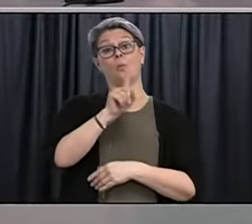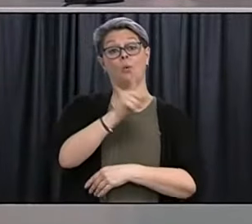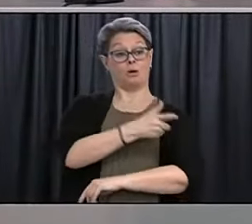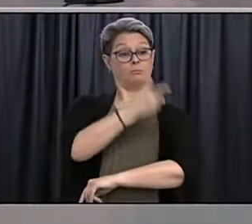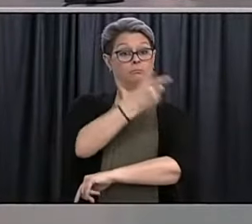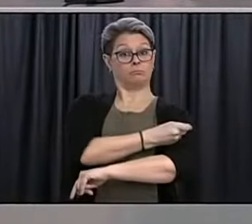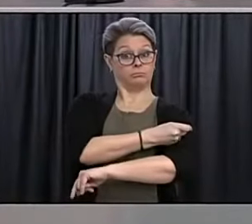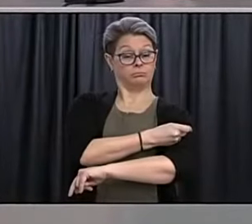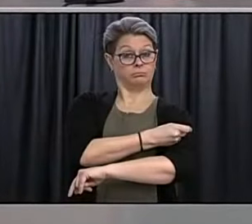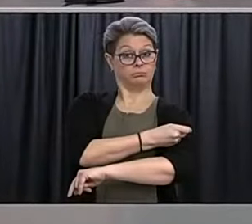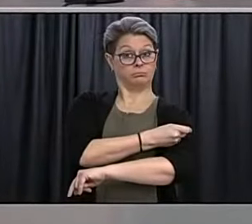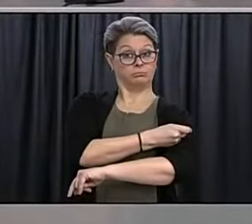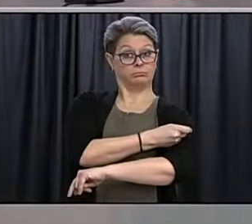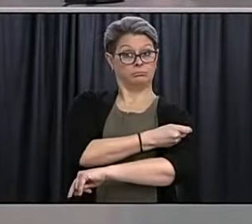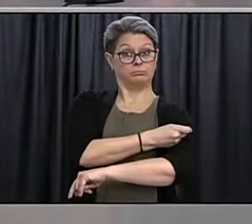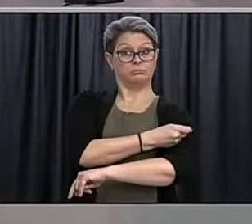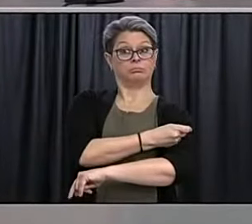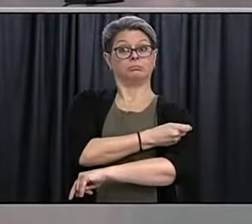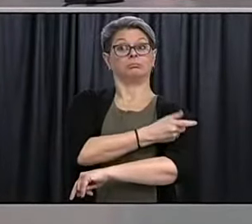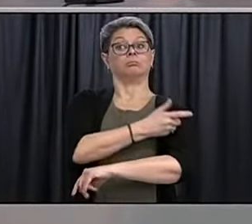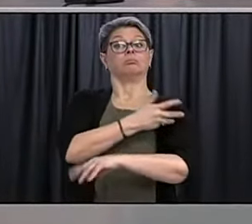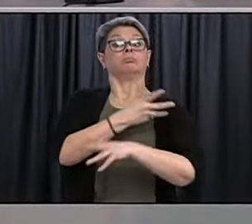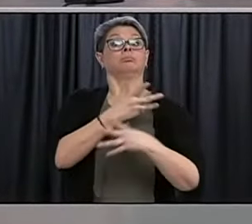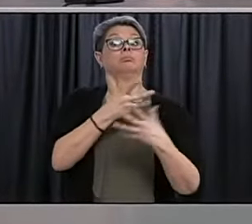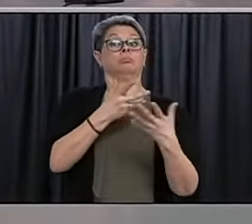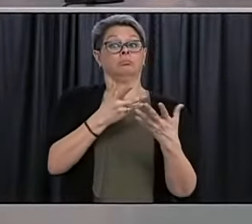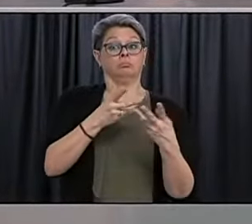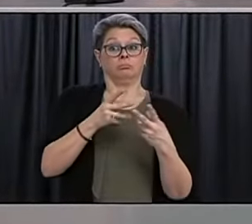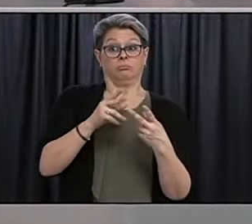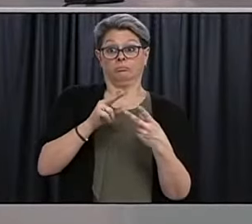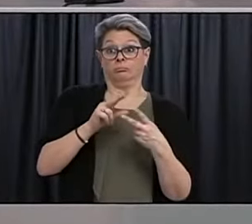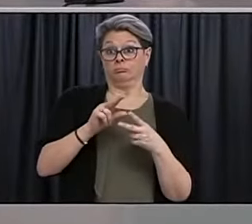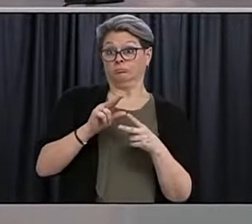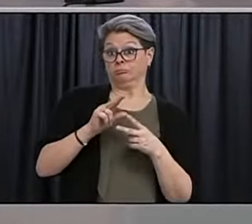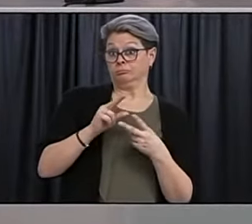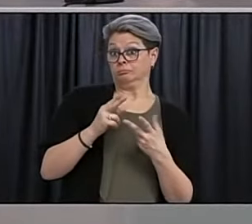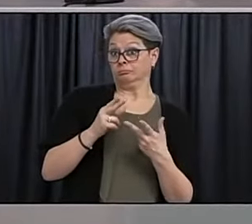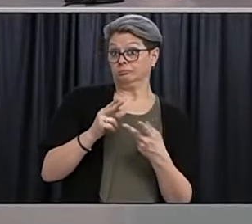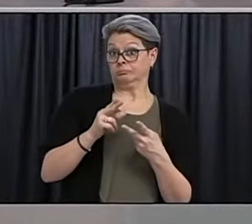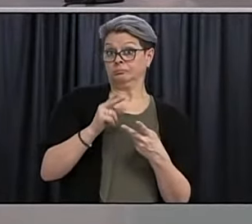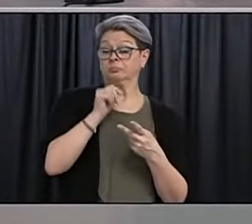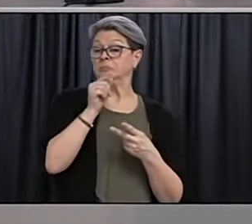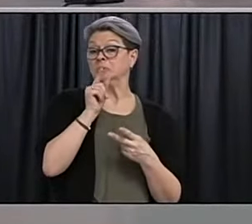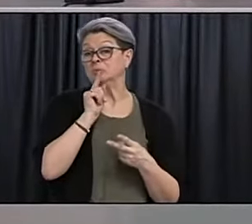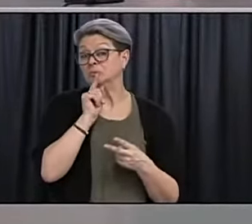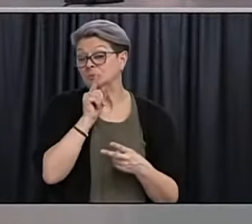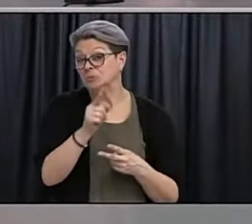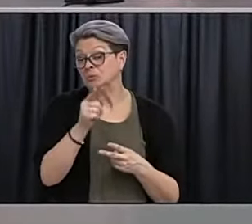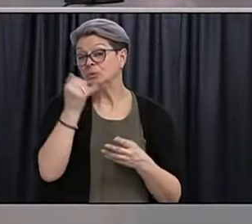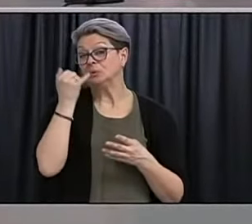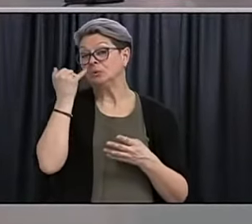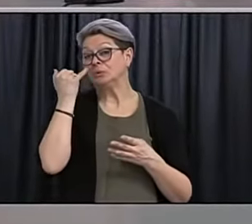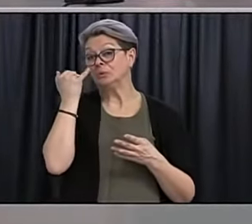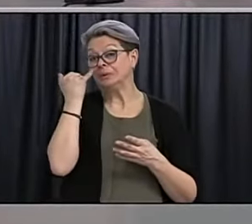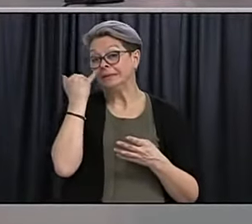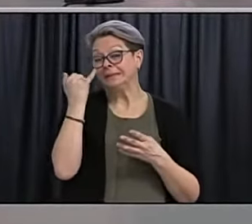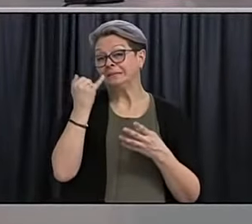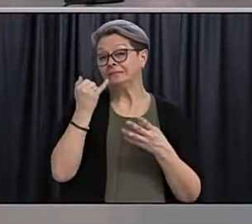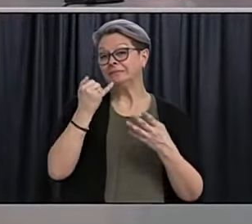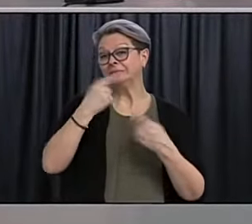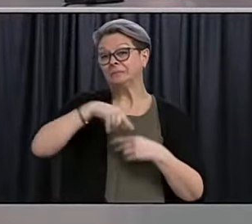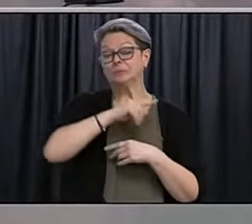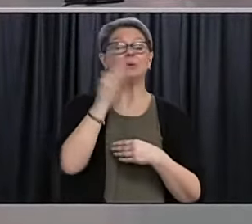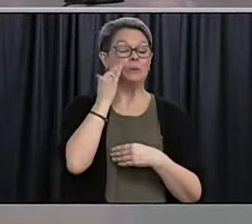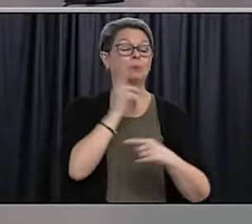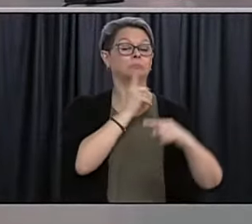cut down on transmission because we don't have enough evidence on it. Um, but for those who are looking on the optimistic side and that, you